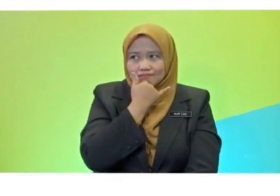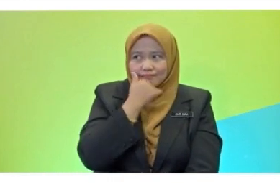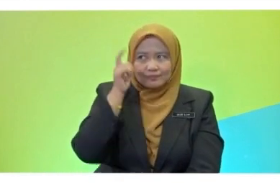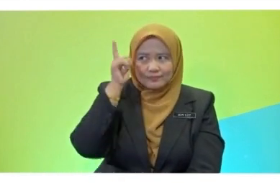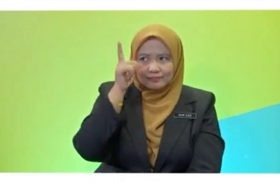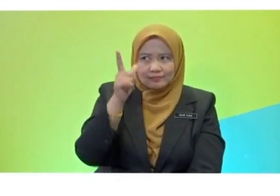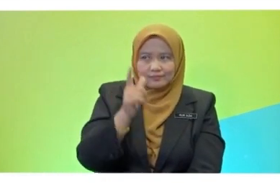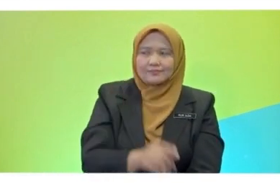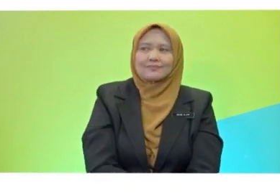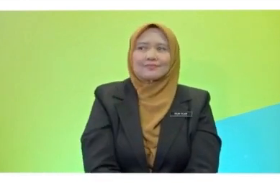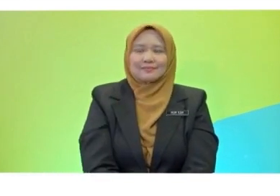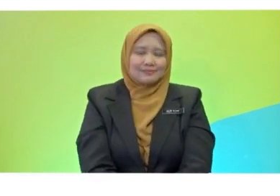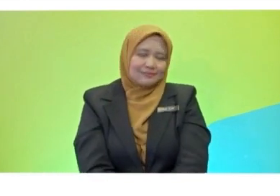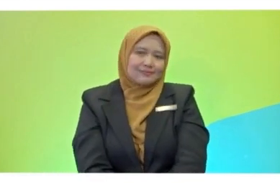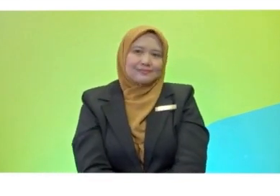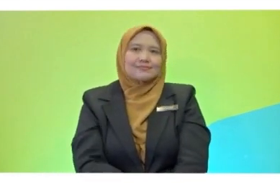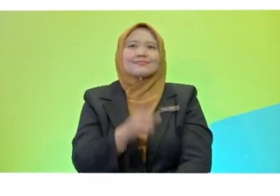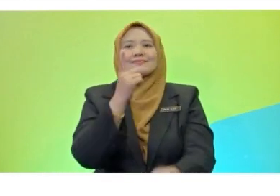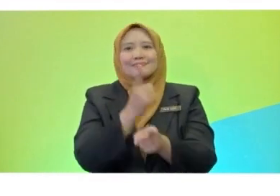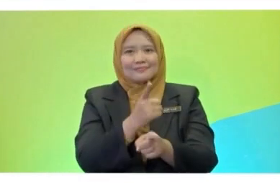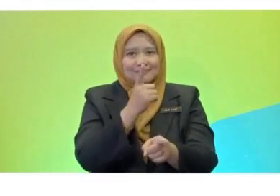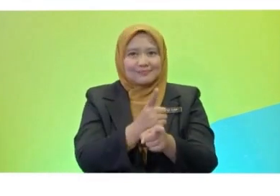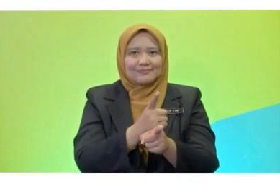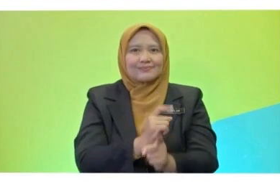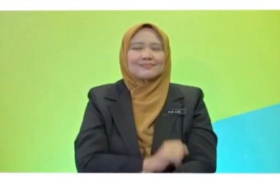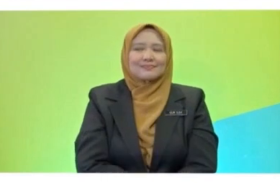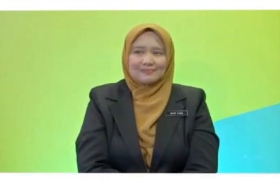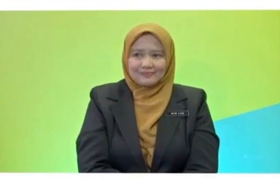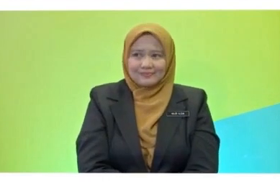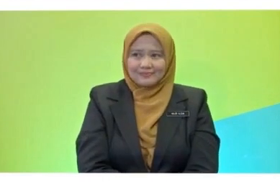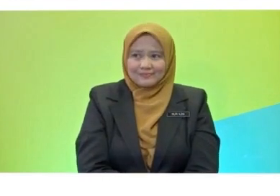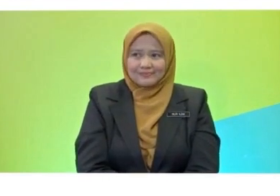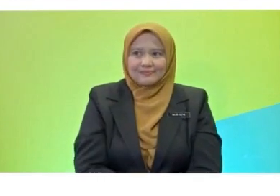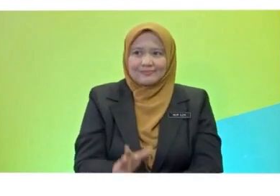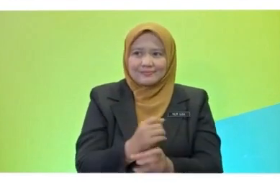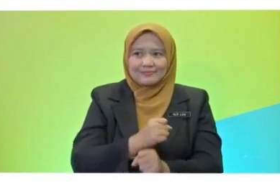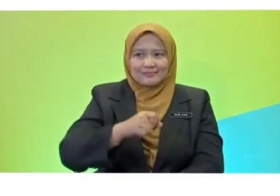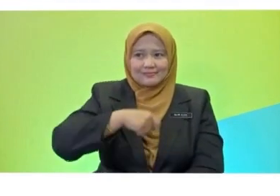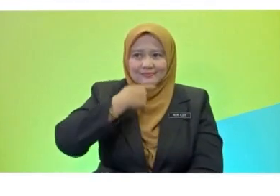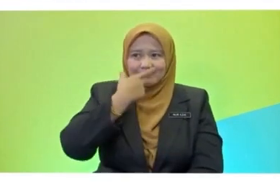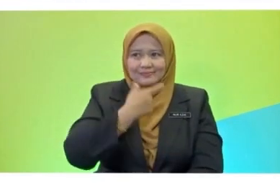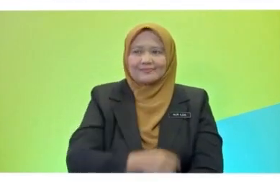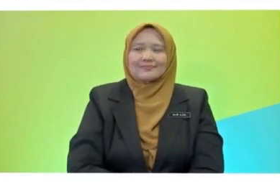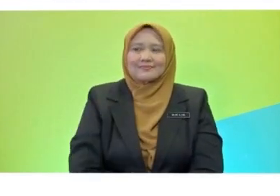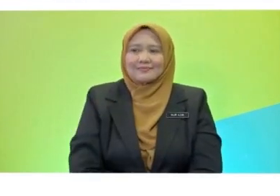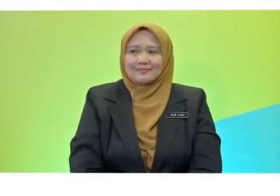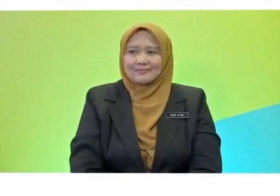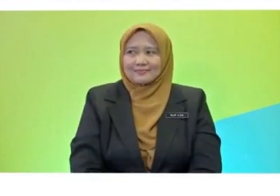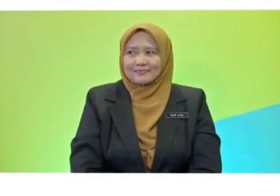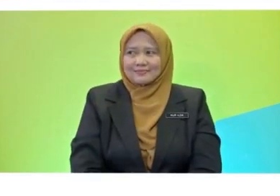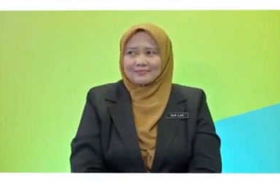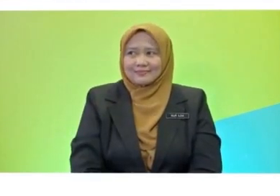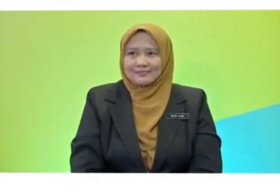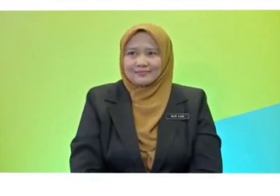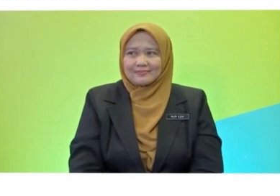check the answers. False. Very good! So, he gets a smiley. Okay. And we have a